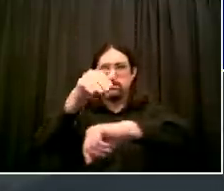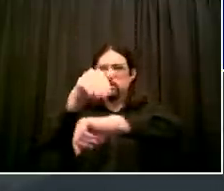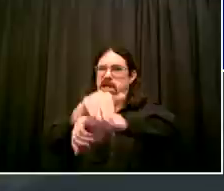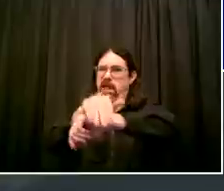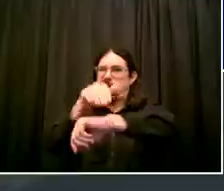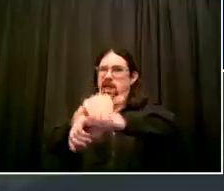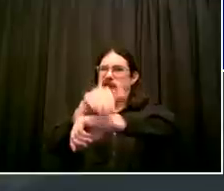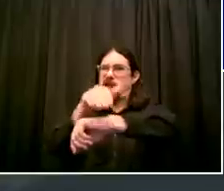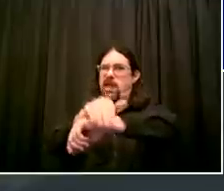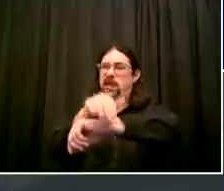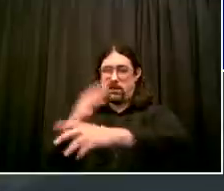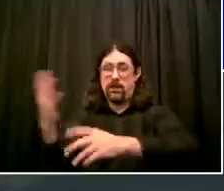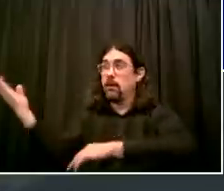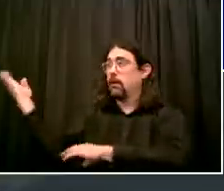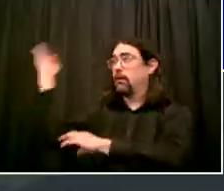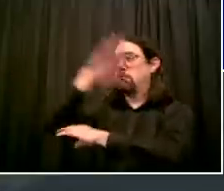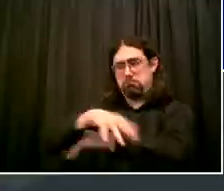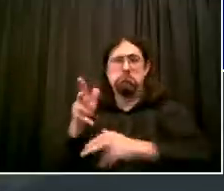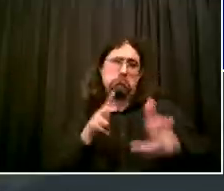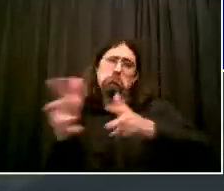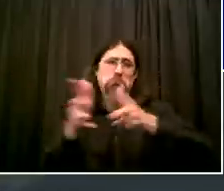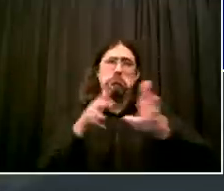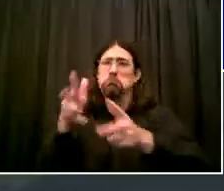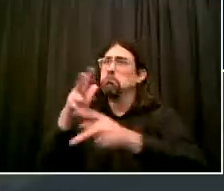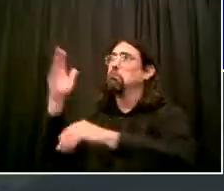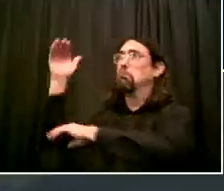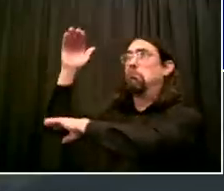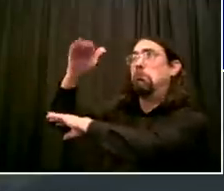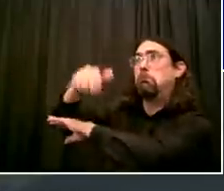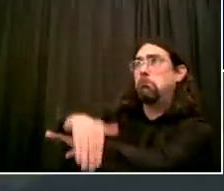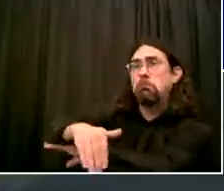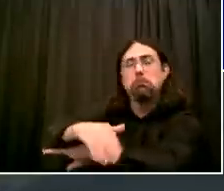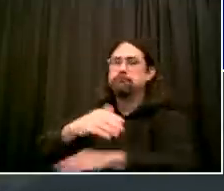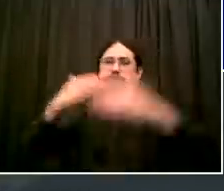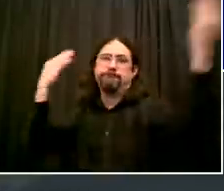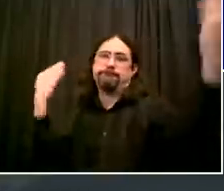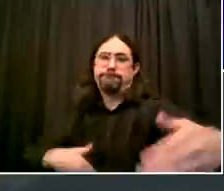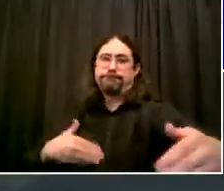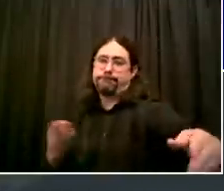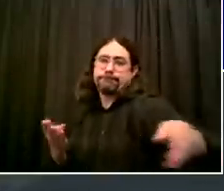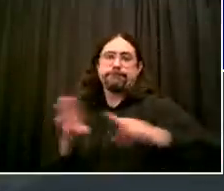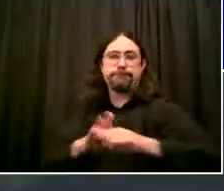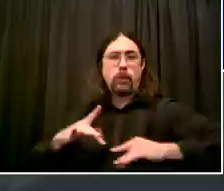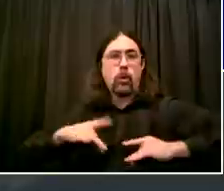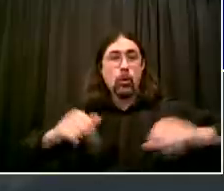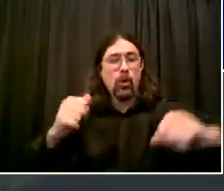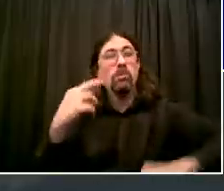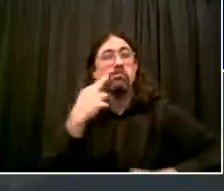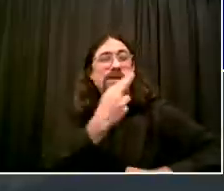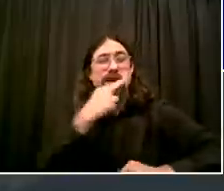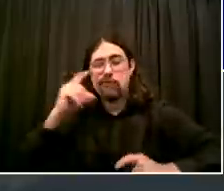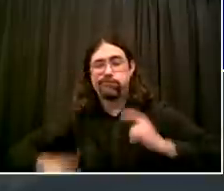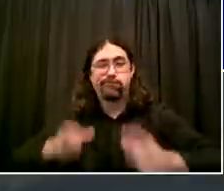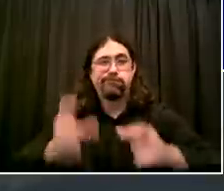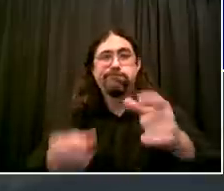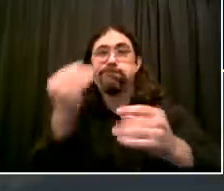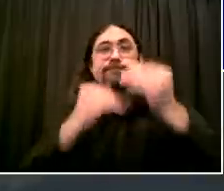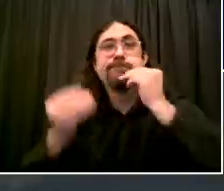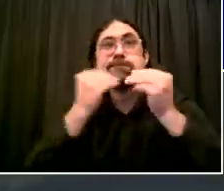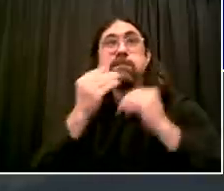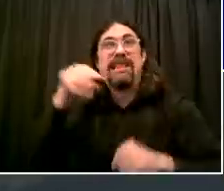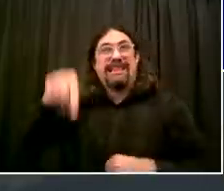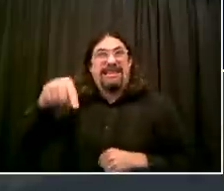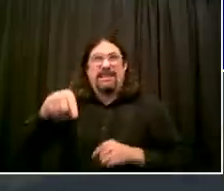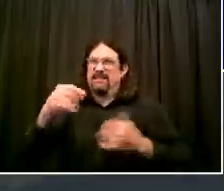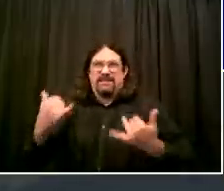restaurants can expand into those pedestrian plazas. Wherever there is a bid or a local civic association that runs a plaza